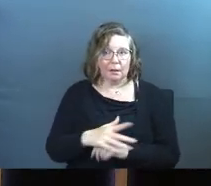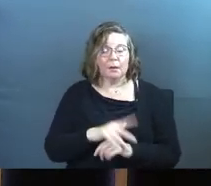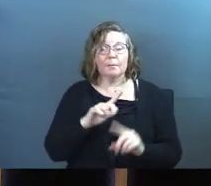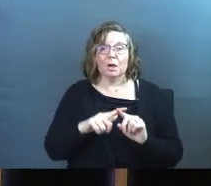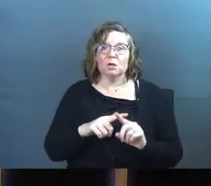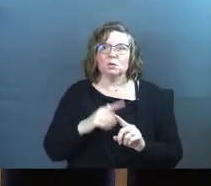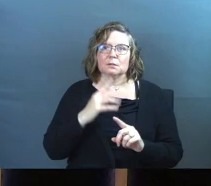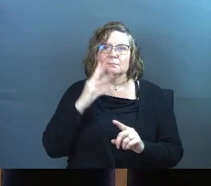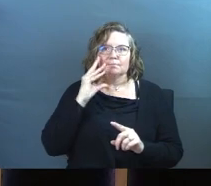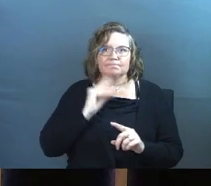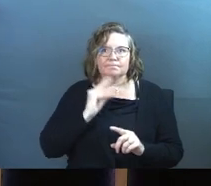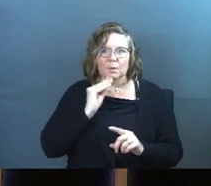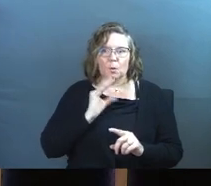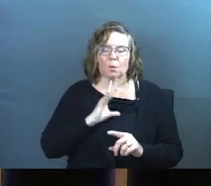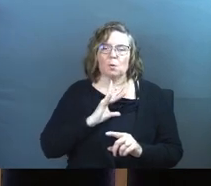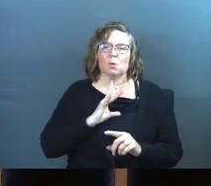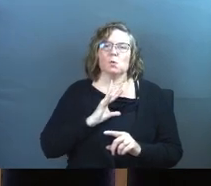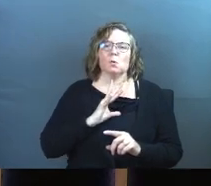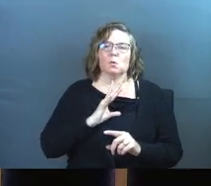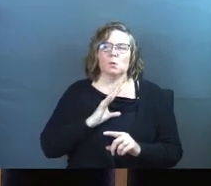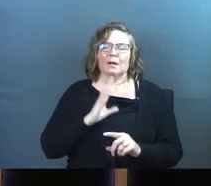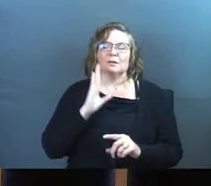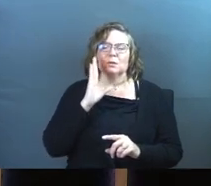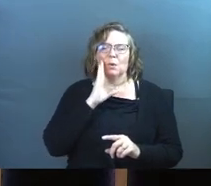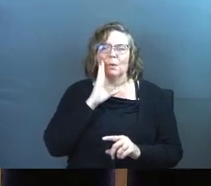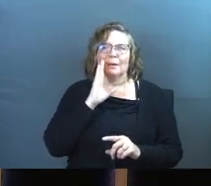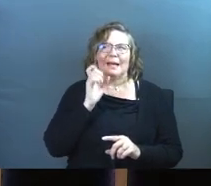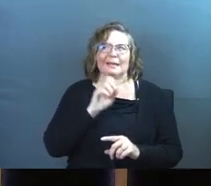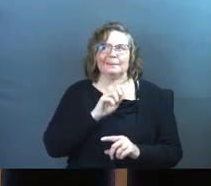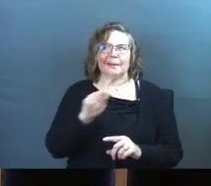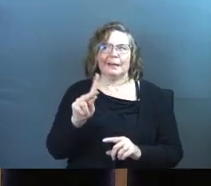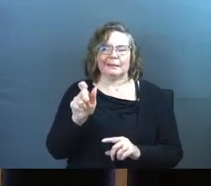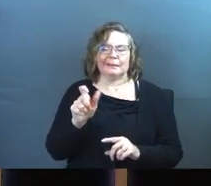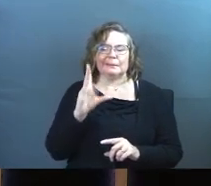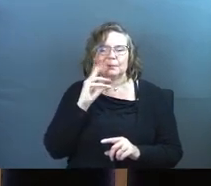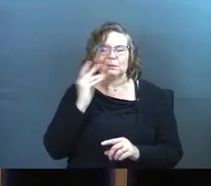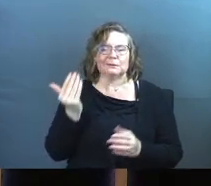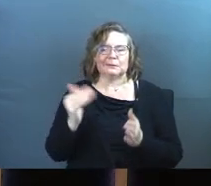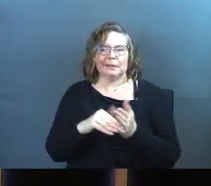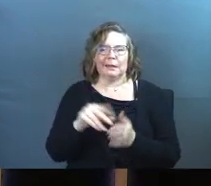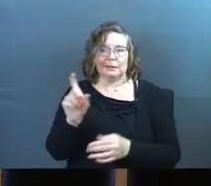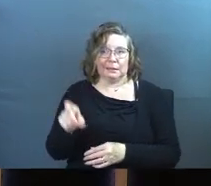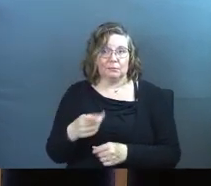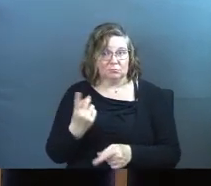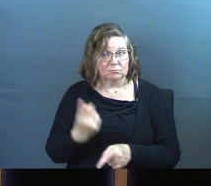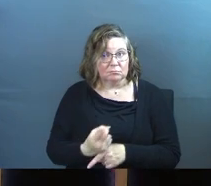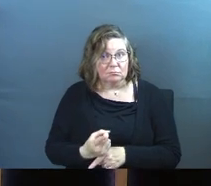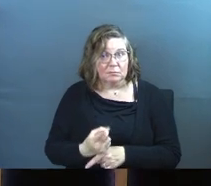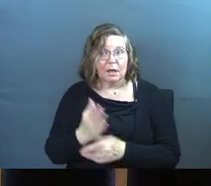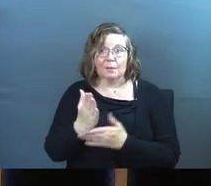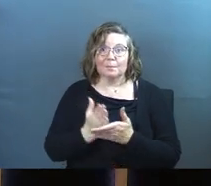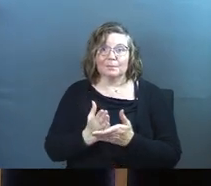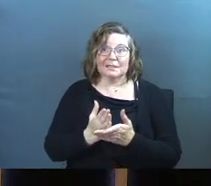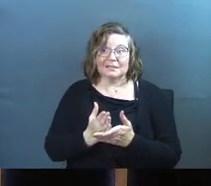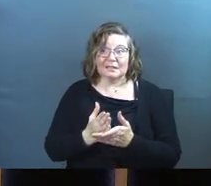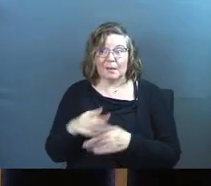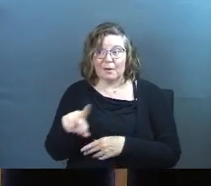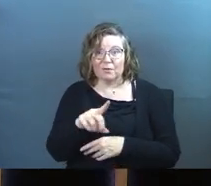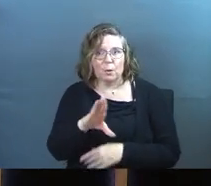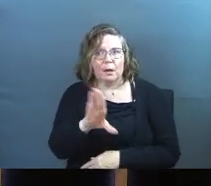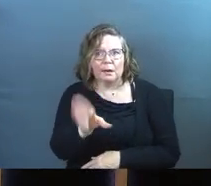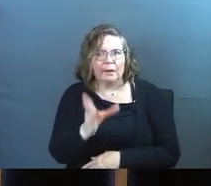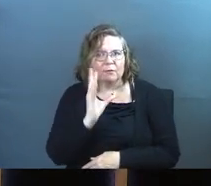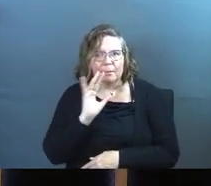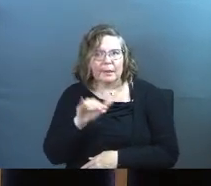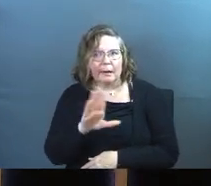you've tasted the goodness of it and you know you need to get back. Could I just acknowledge that? But some of you have never tasted it